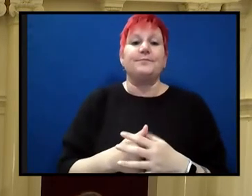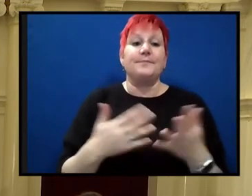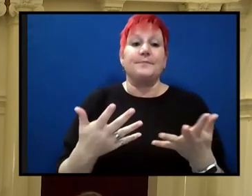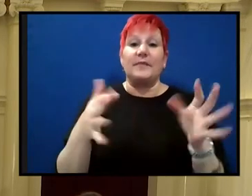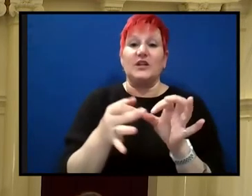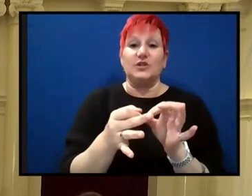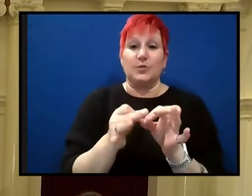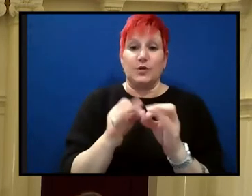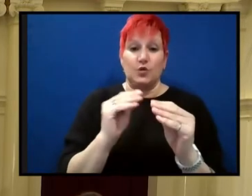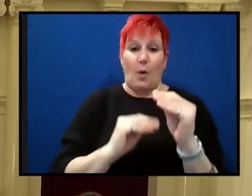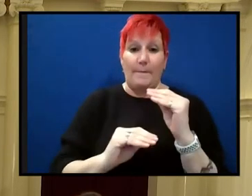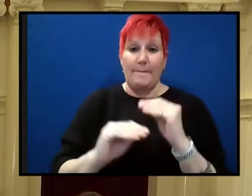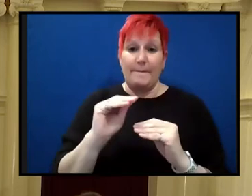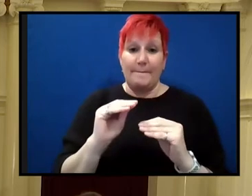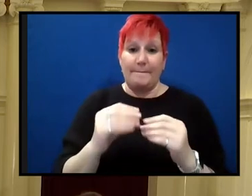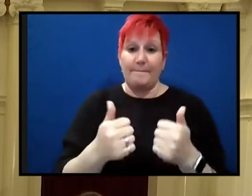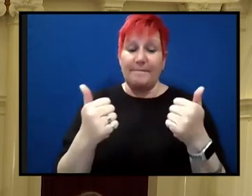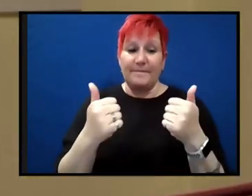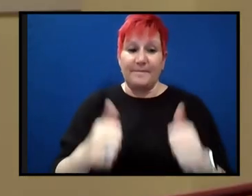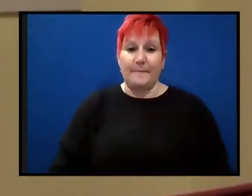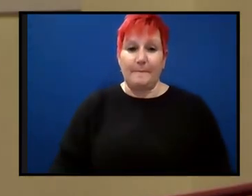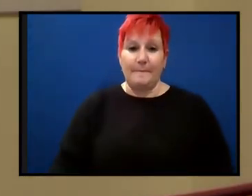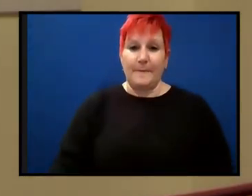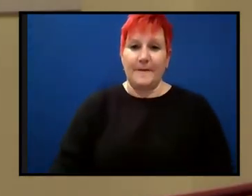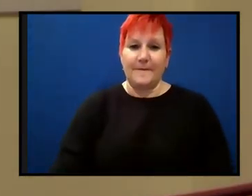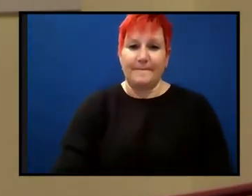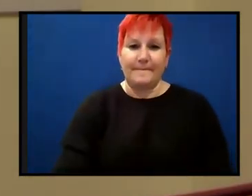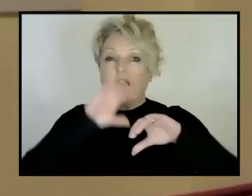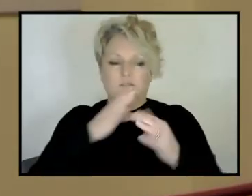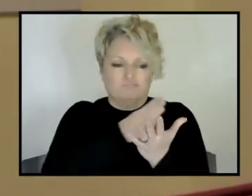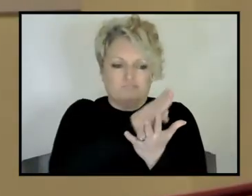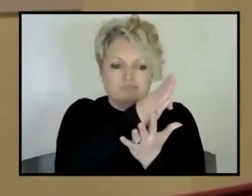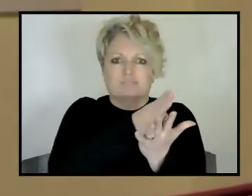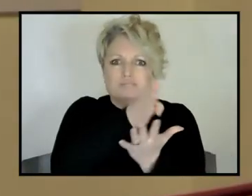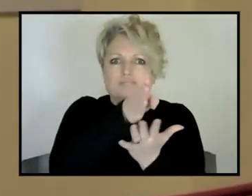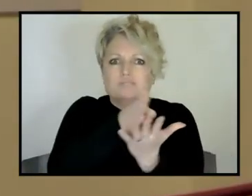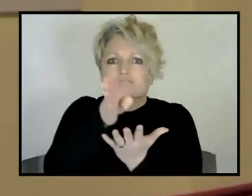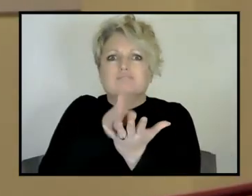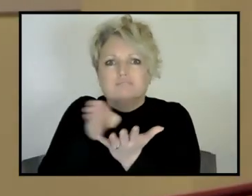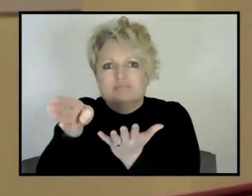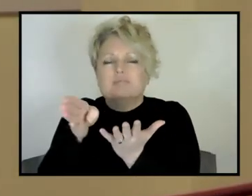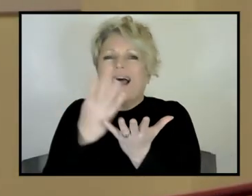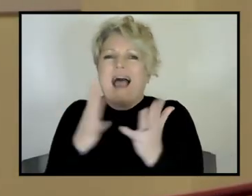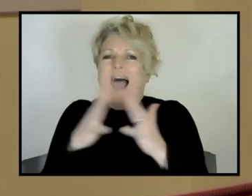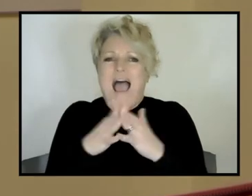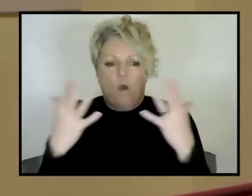Um, up until that time, paleontologists who study fossils, they didn't talk to geophysicists who measured the, the, the, the